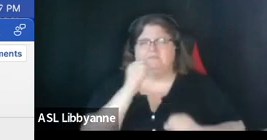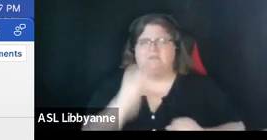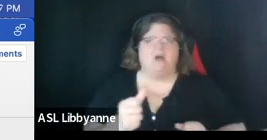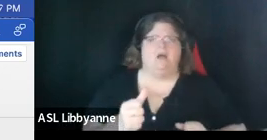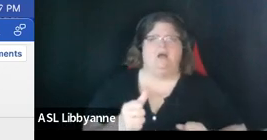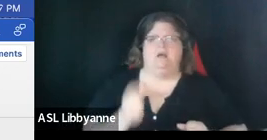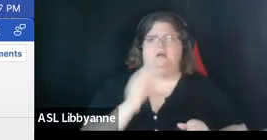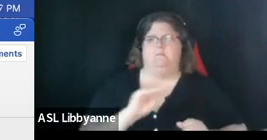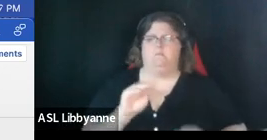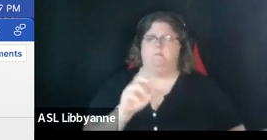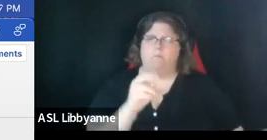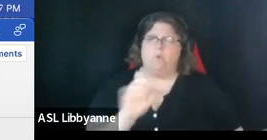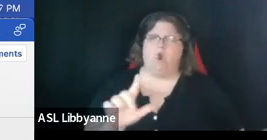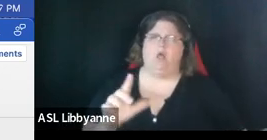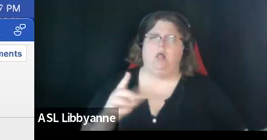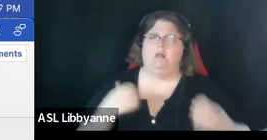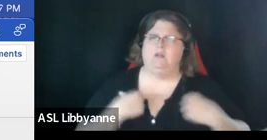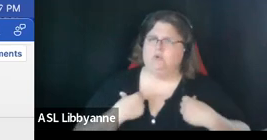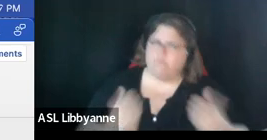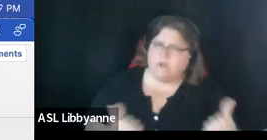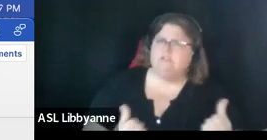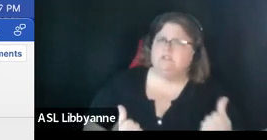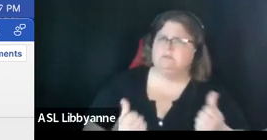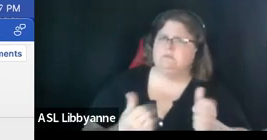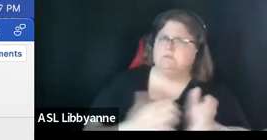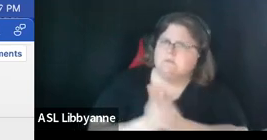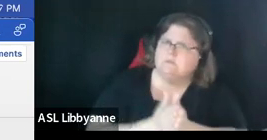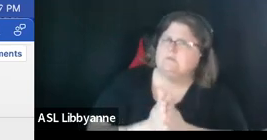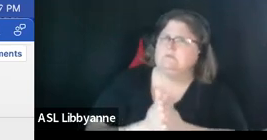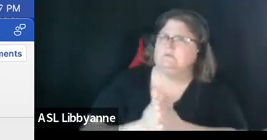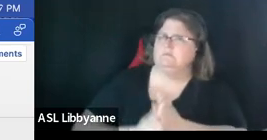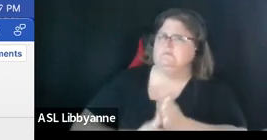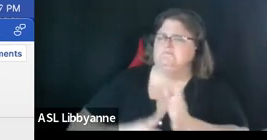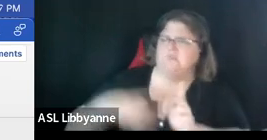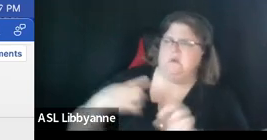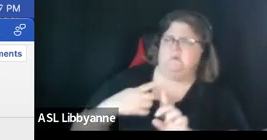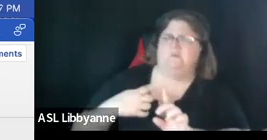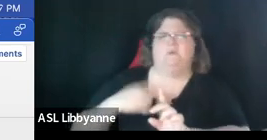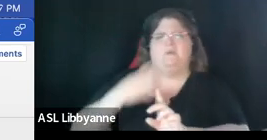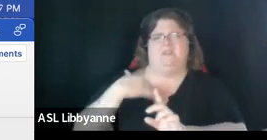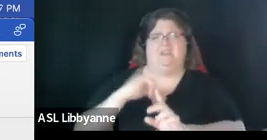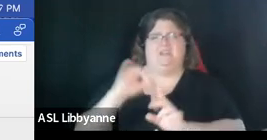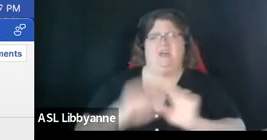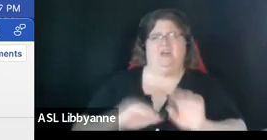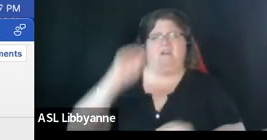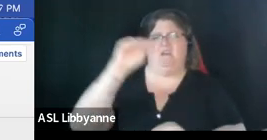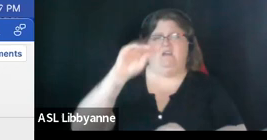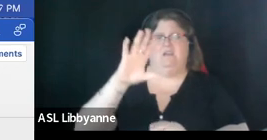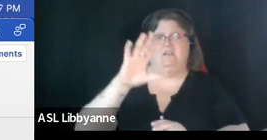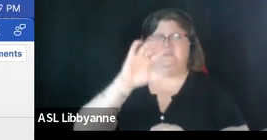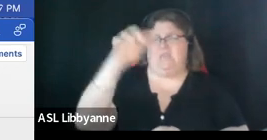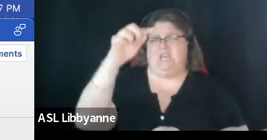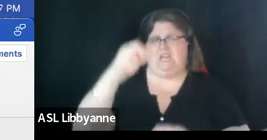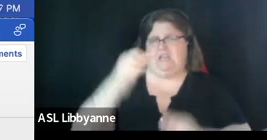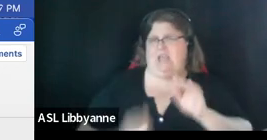a moral and courageous one so i'm i'm i don't know beginning the end how do folks feel